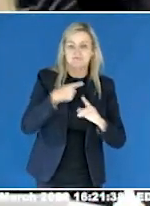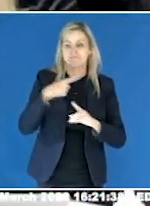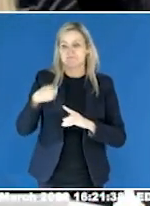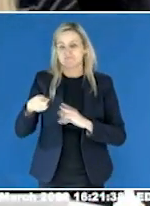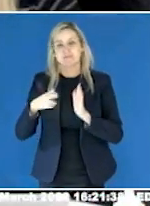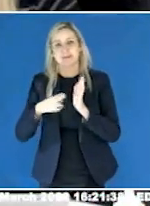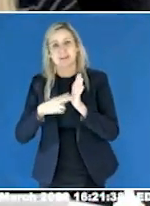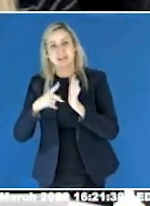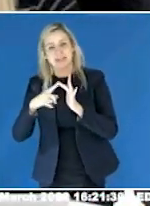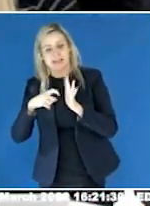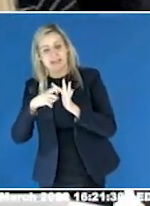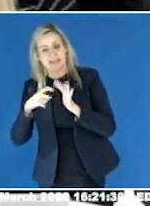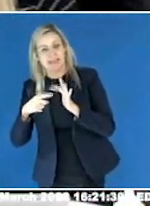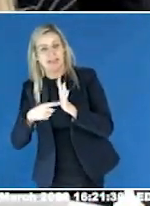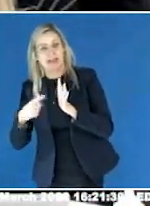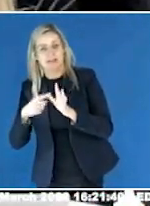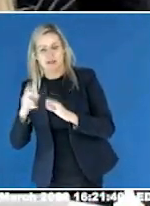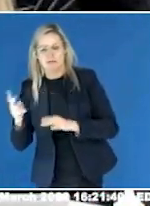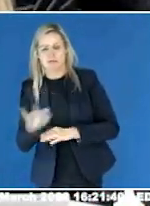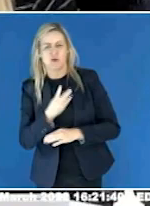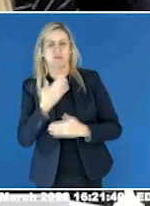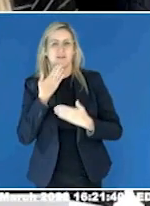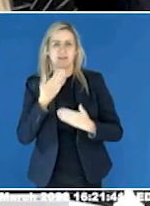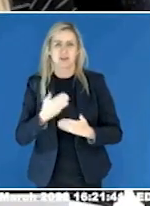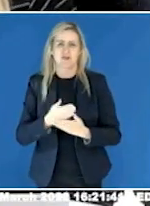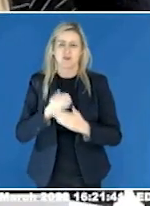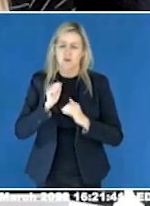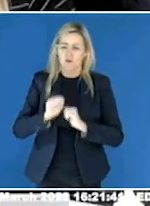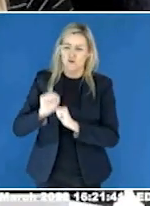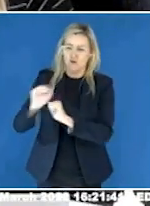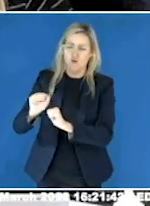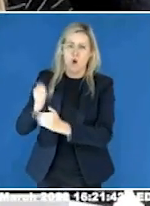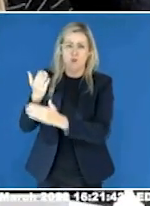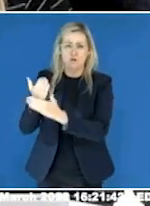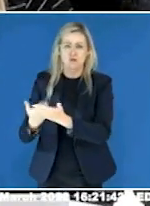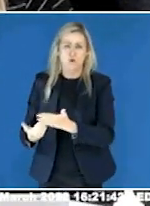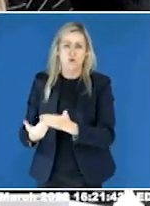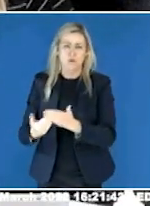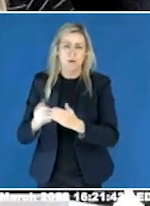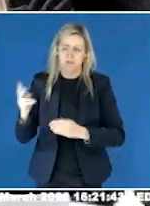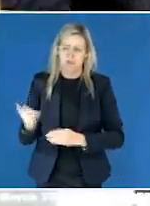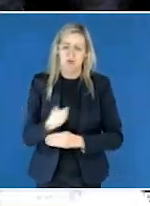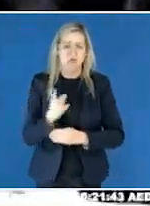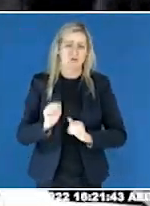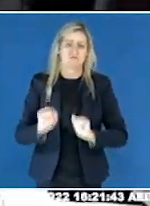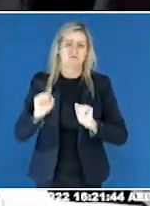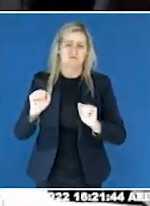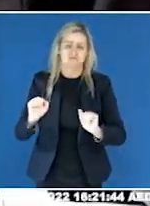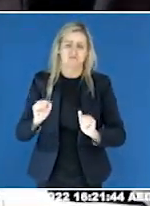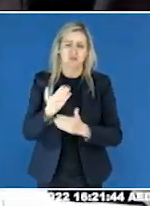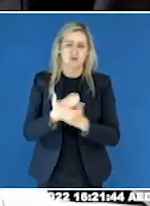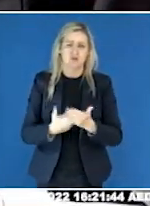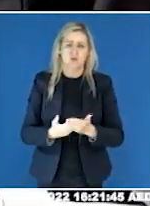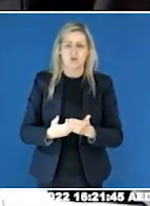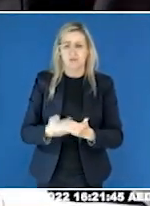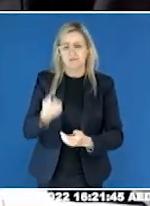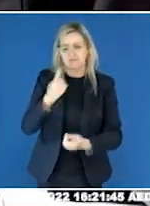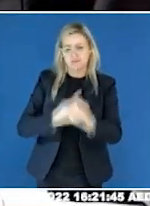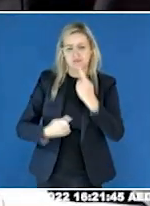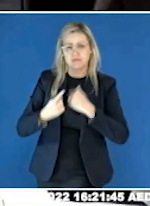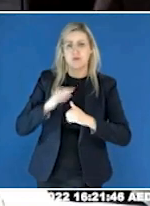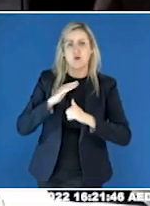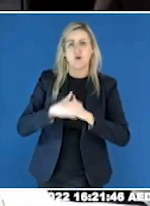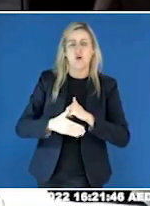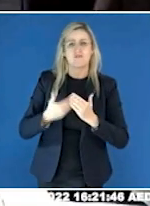draw on your own experience and other women and girls and think about changes that need to be made